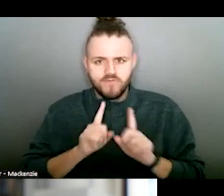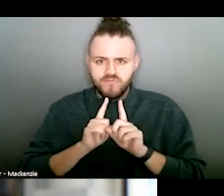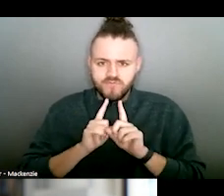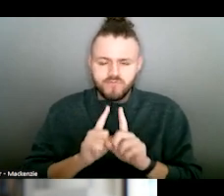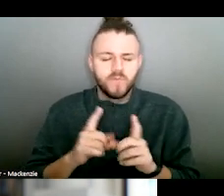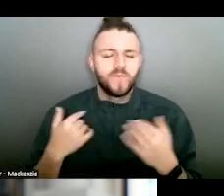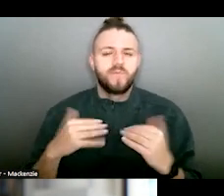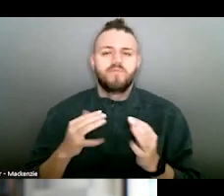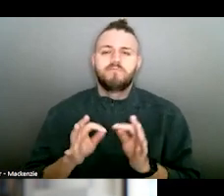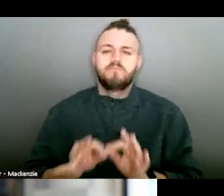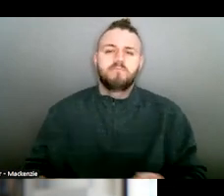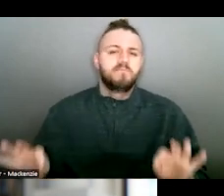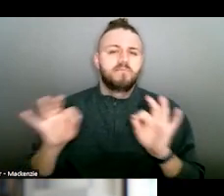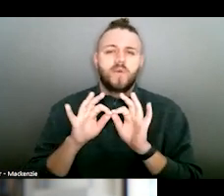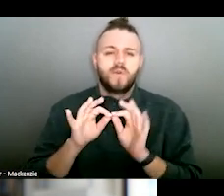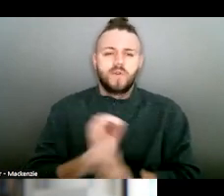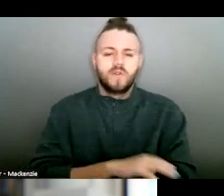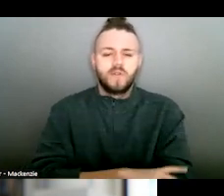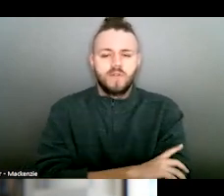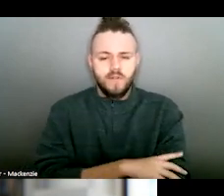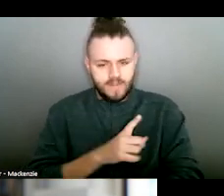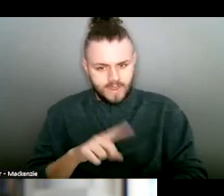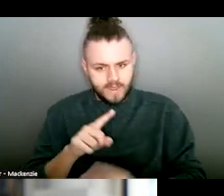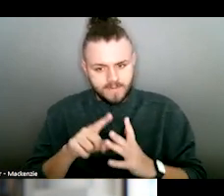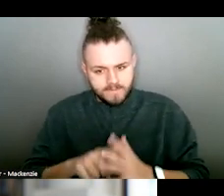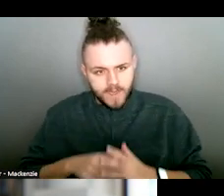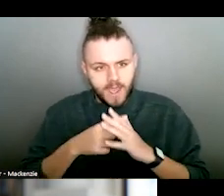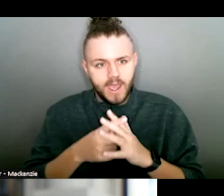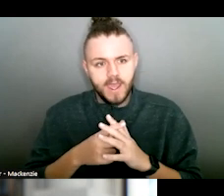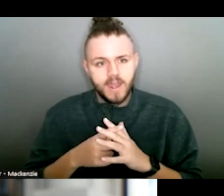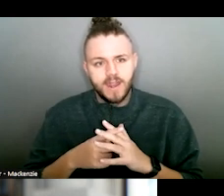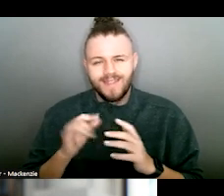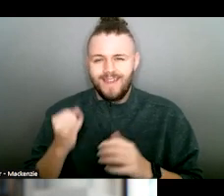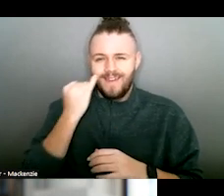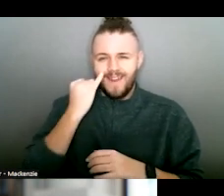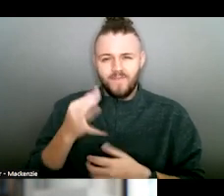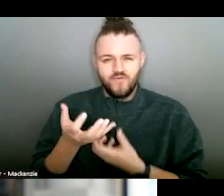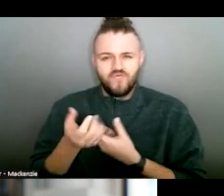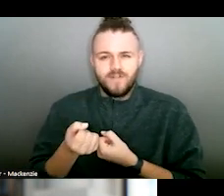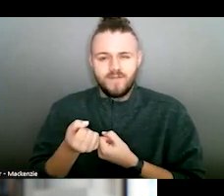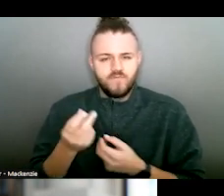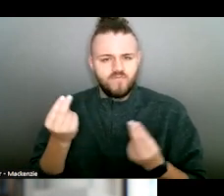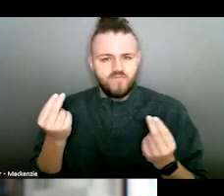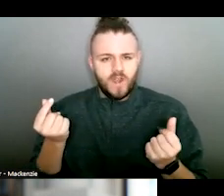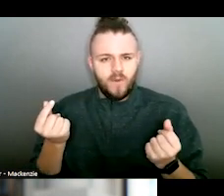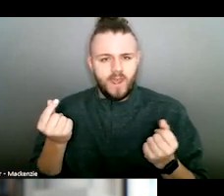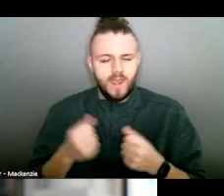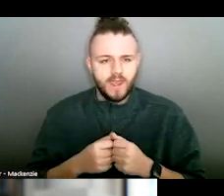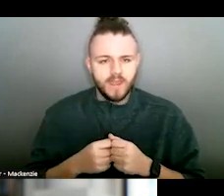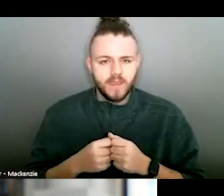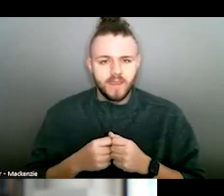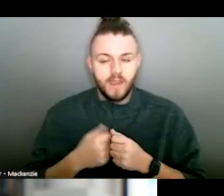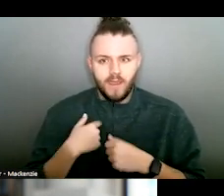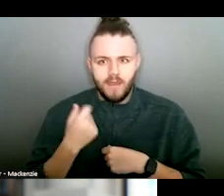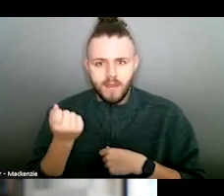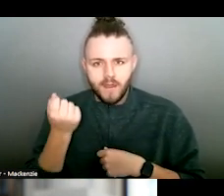that person from the get-go was so, so important, so that they began, that the idea of trust began